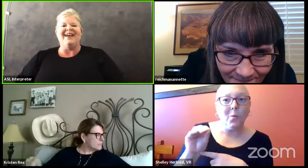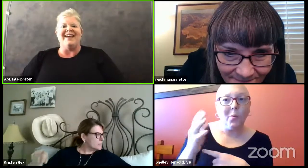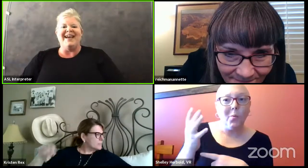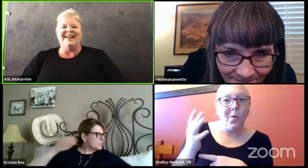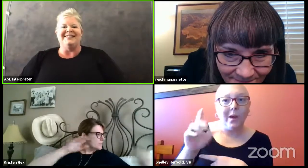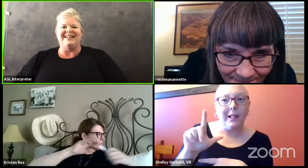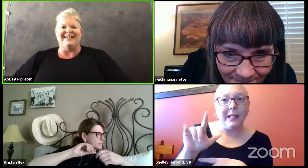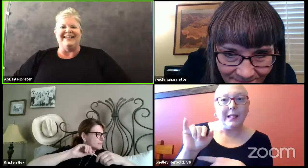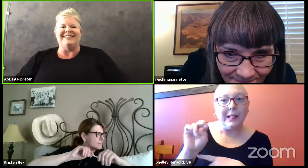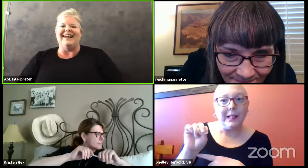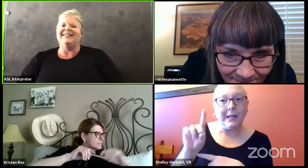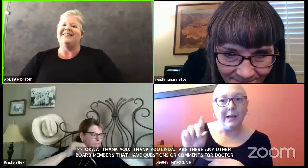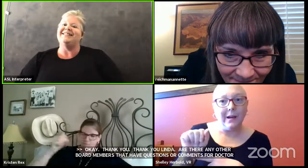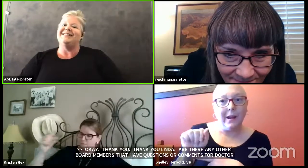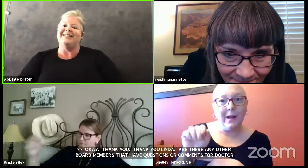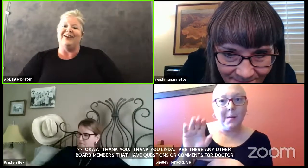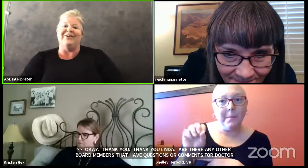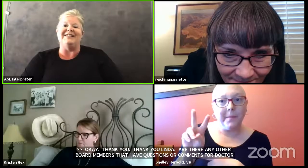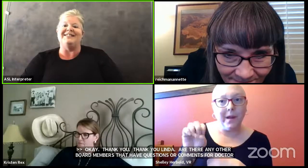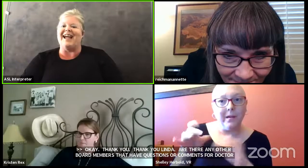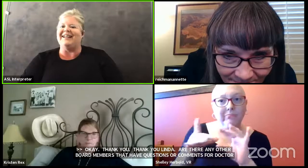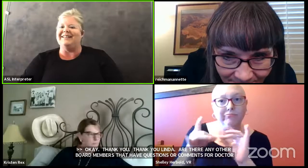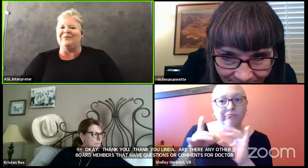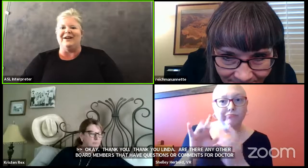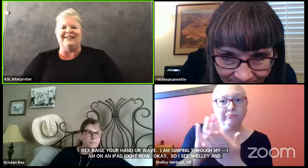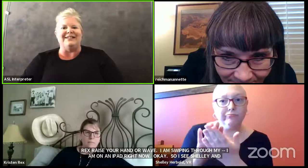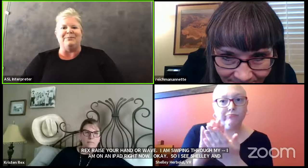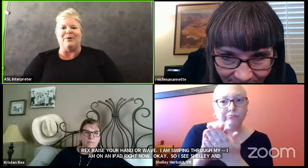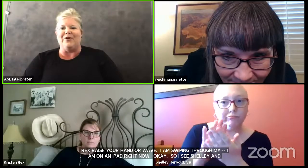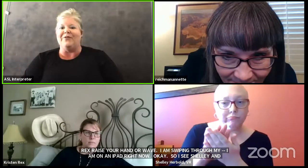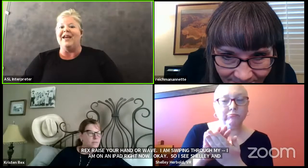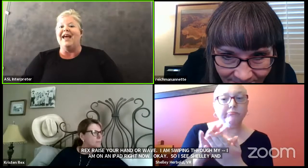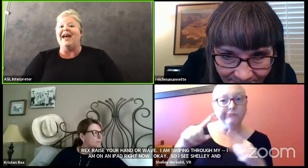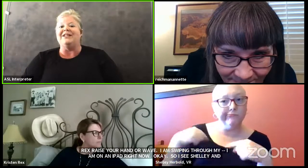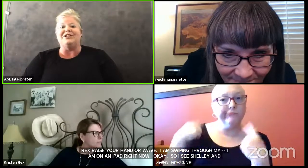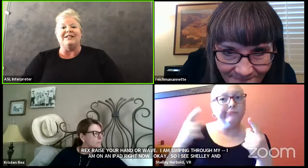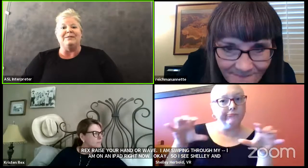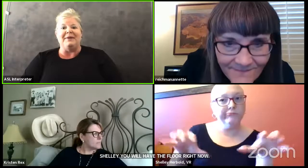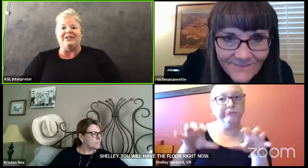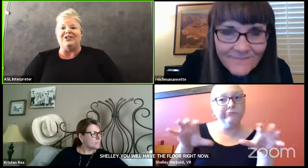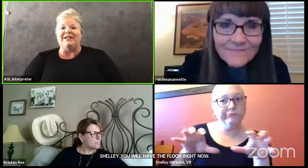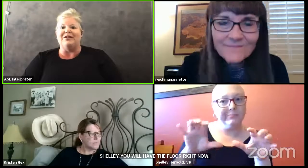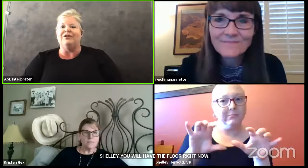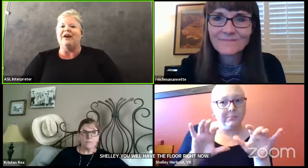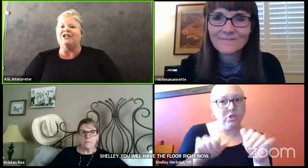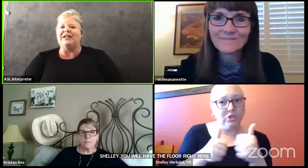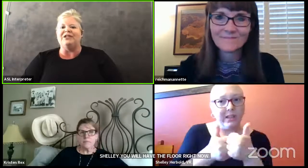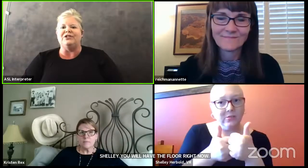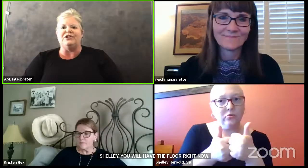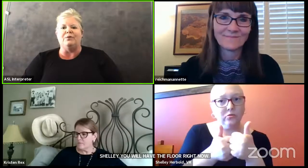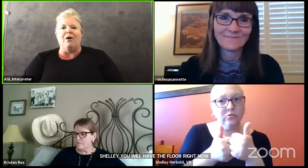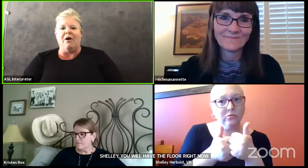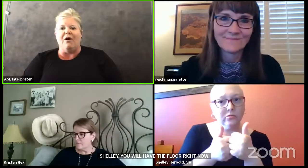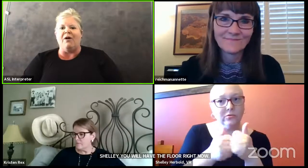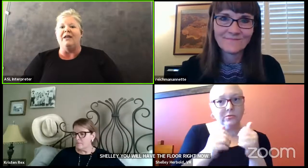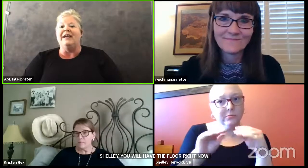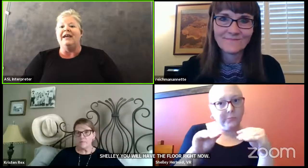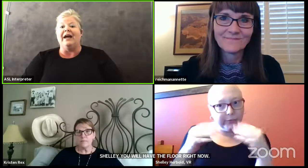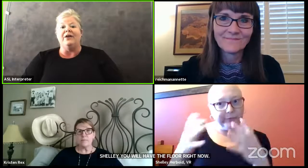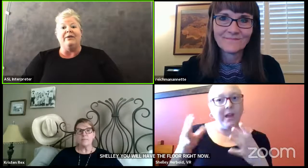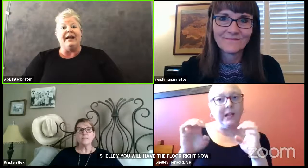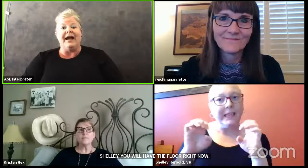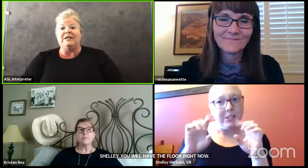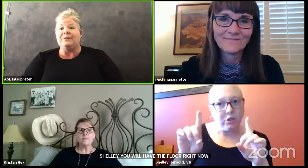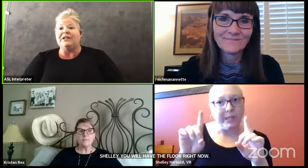Okay. Excellent. I'd like to ditto exactly what Linda Booth had just mentioned. Congratulations to all.